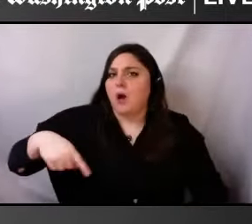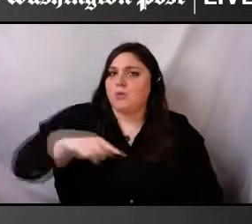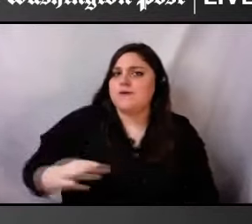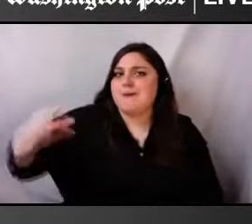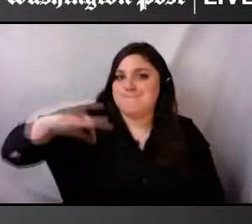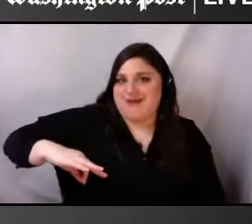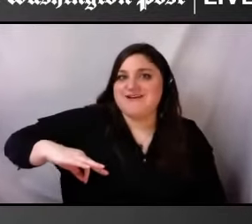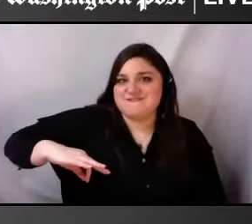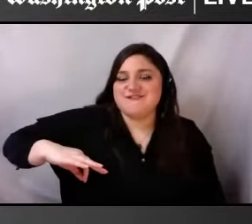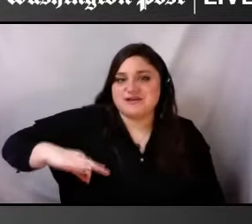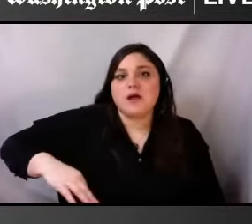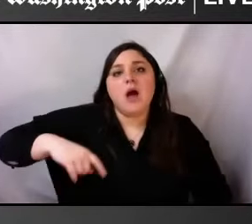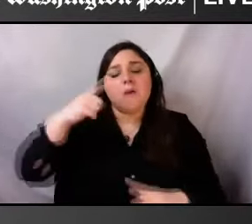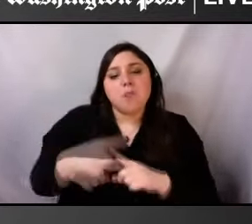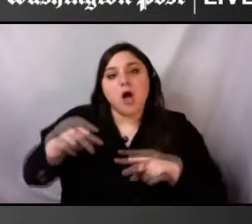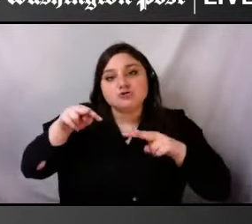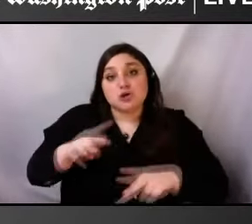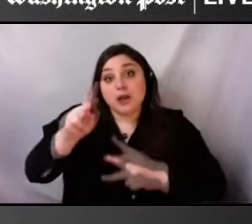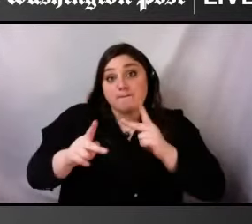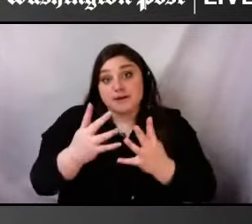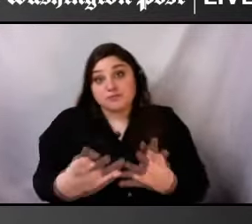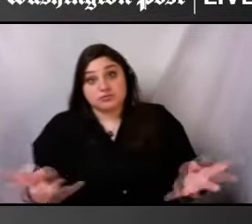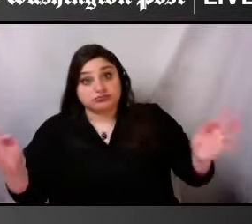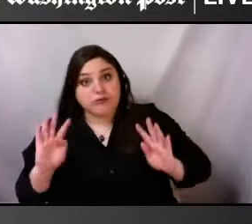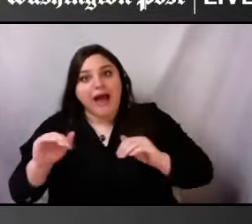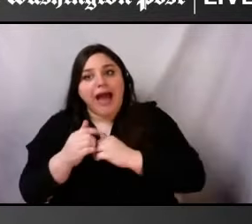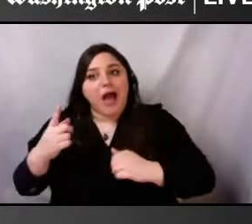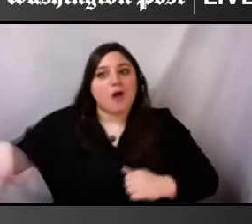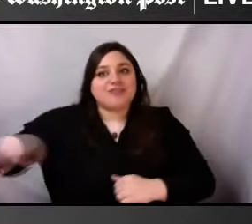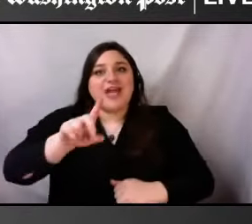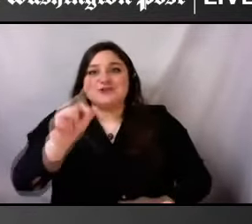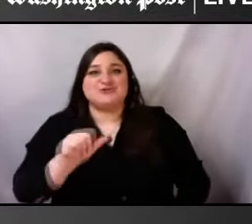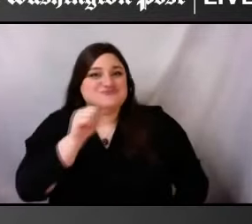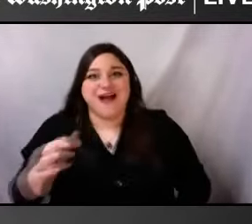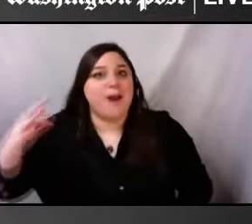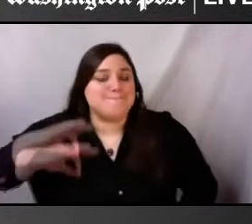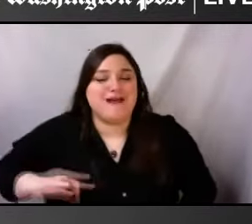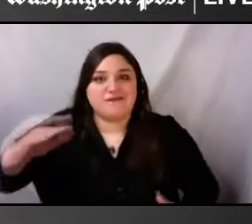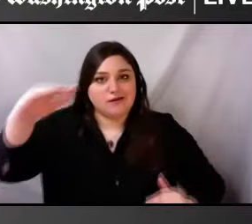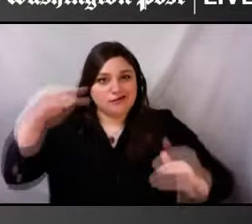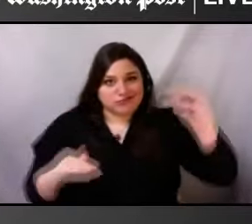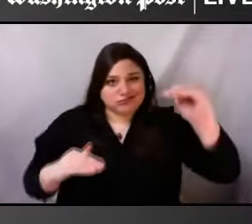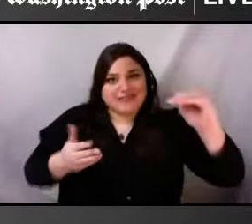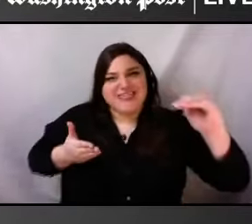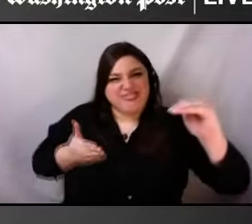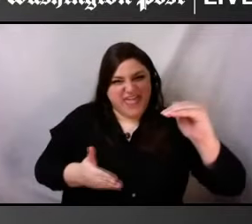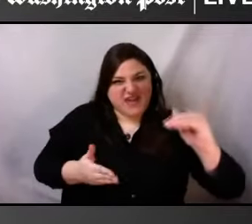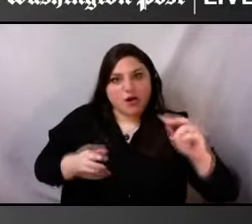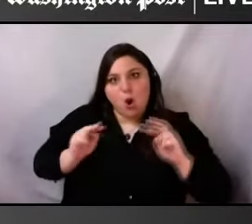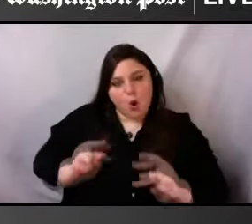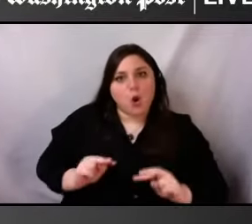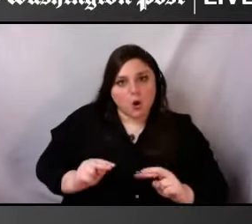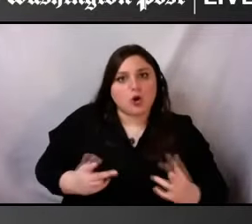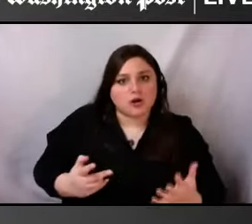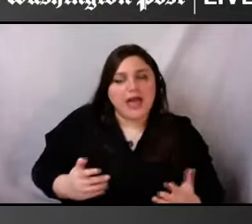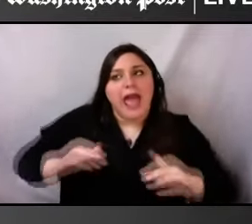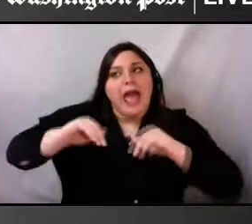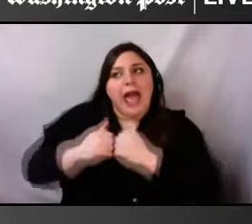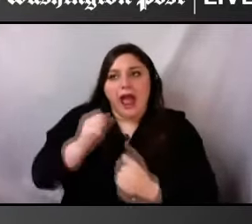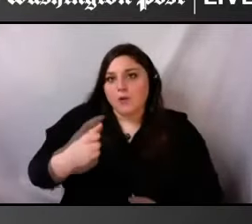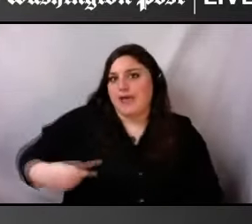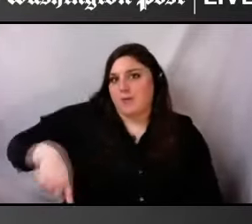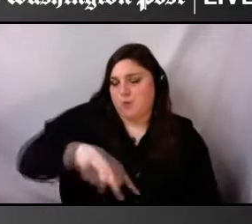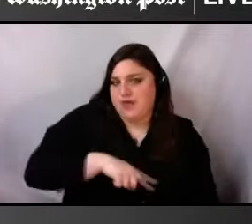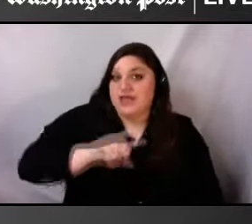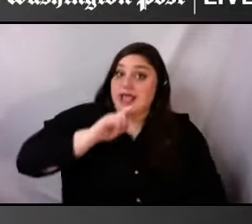you do not benefit. And what can we do to ensure that, that we are shift, as we're shifting from